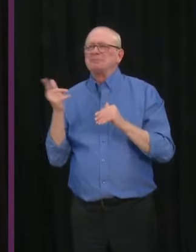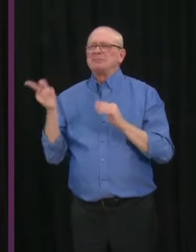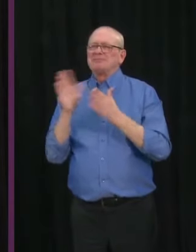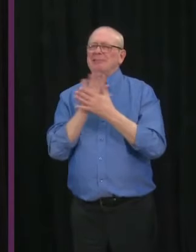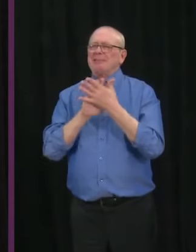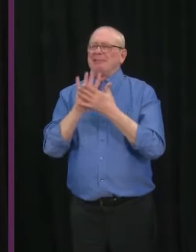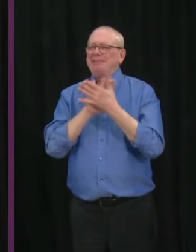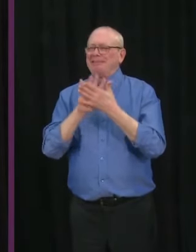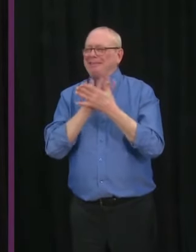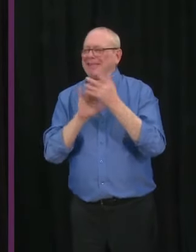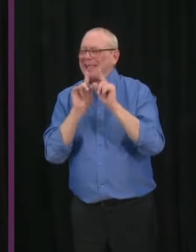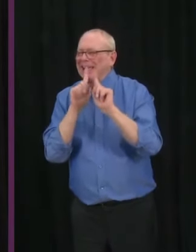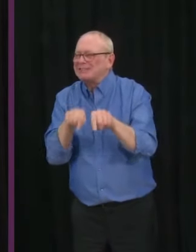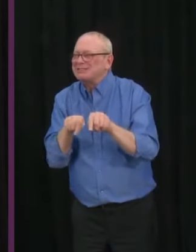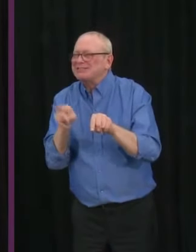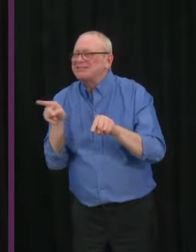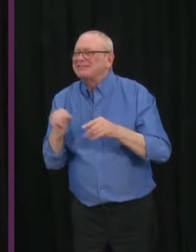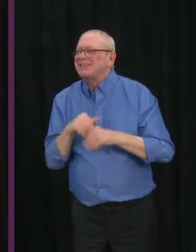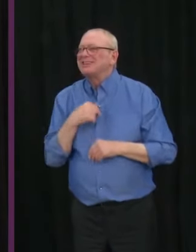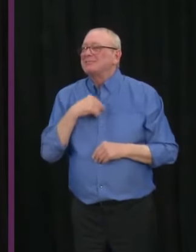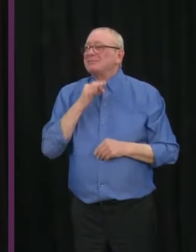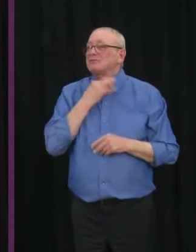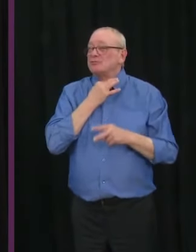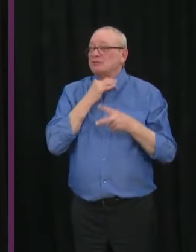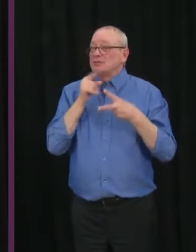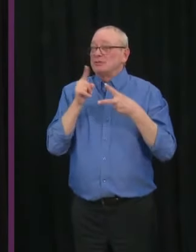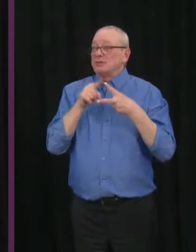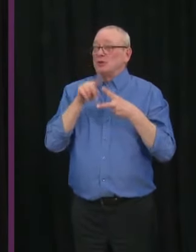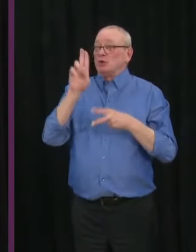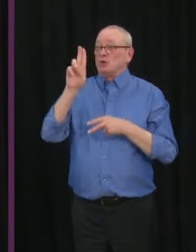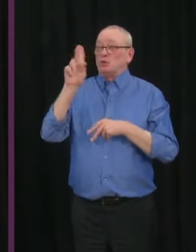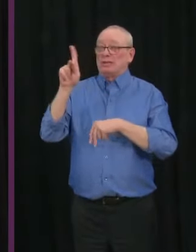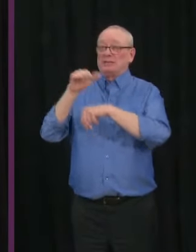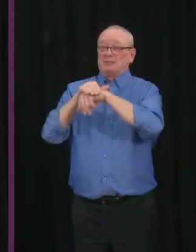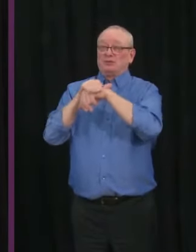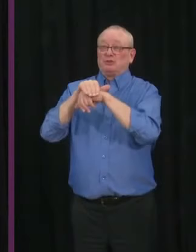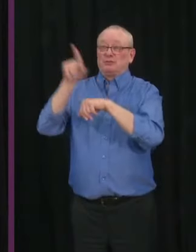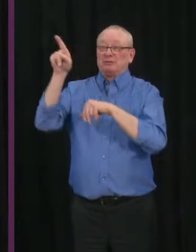cases for that UK variant that you need to see before starting to act?